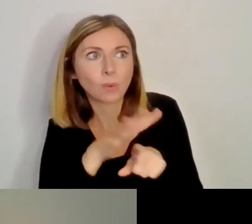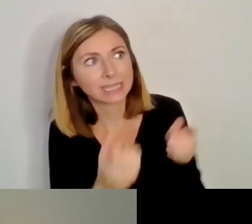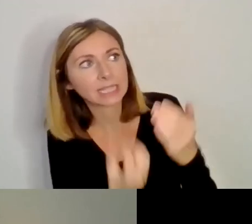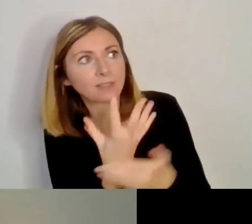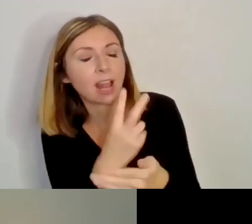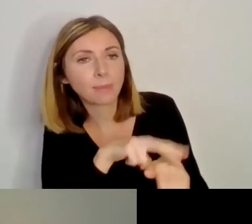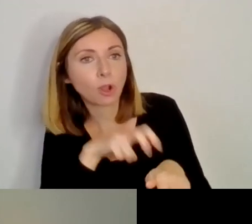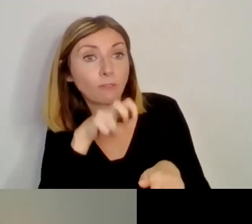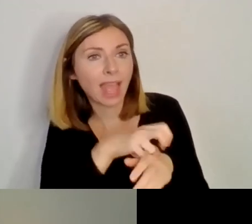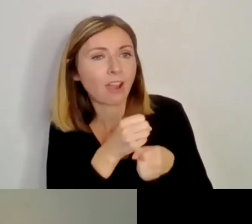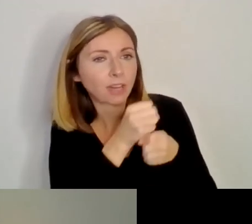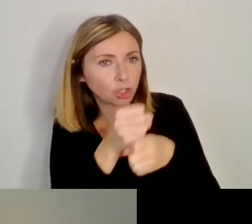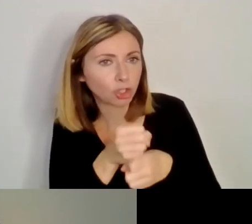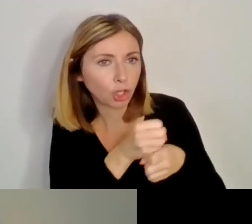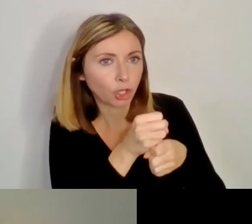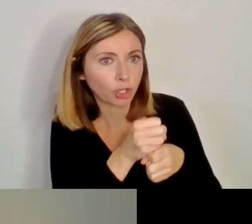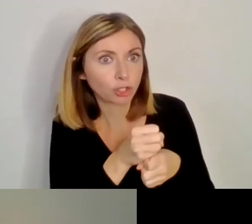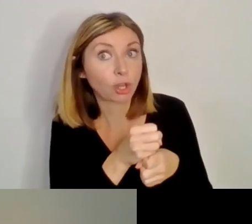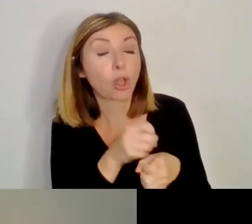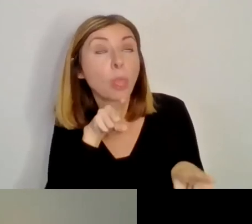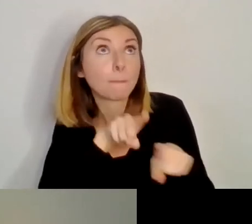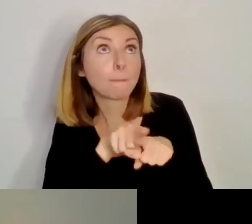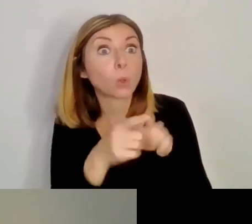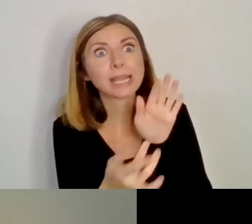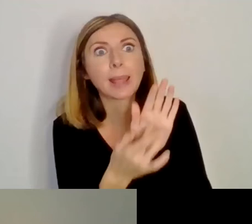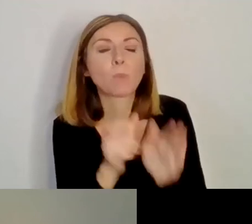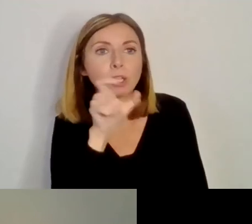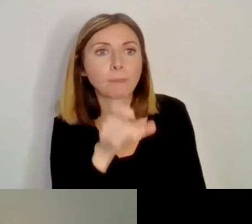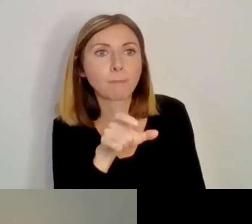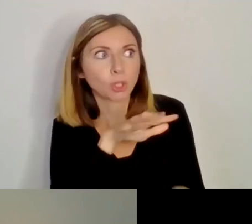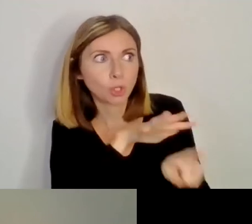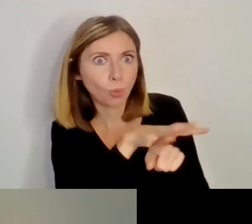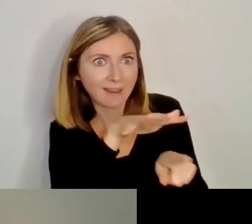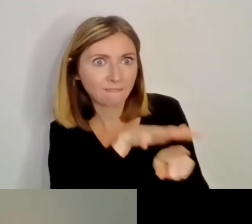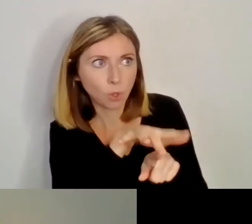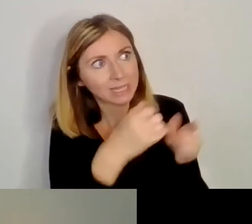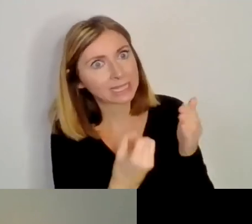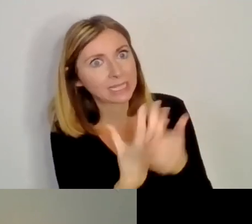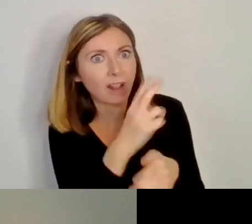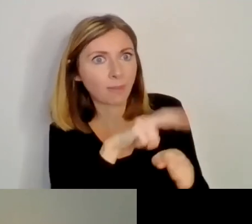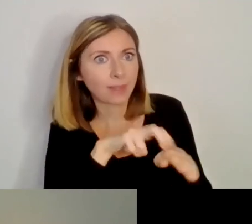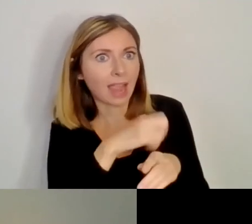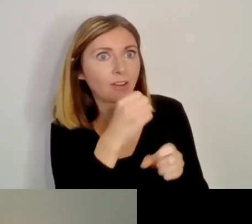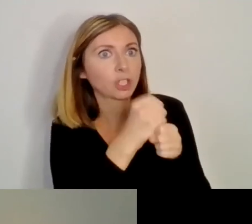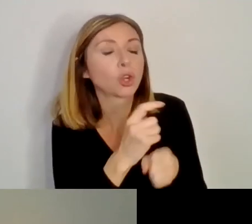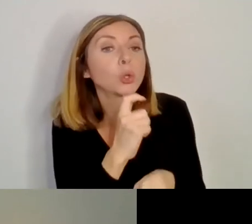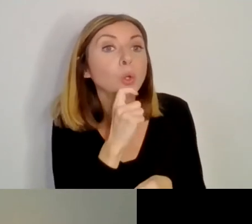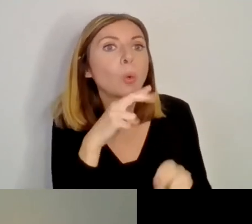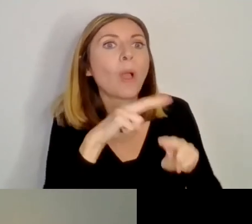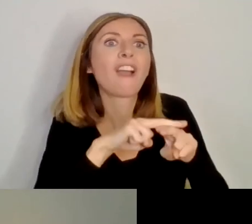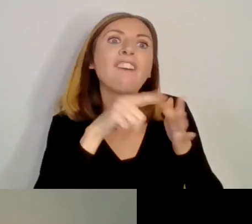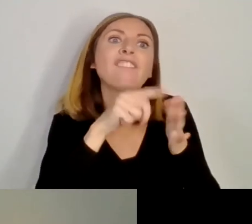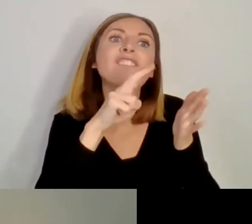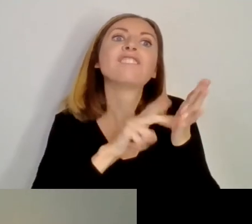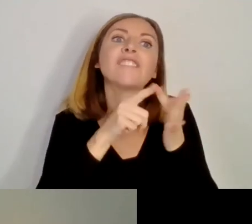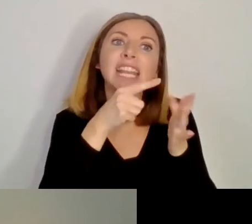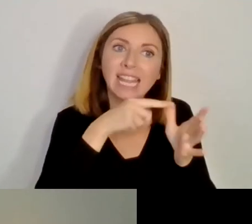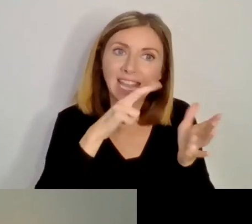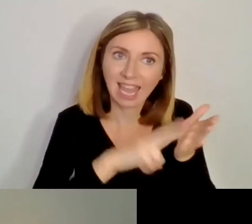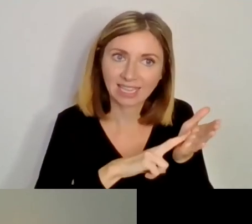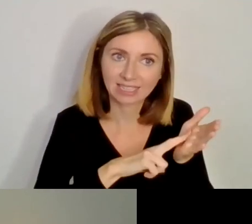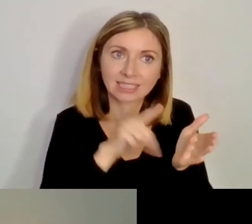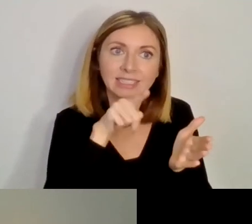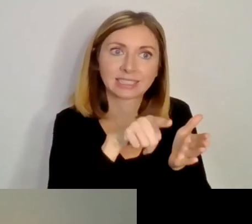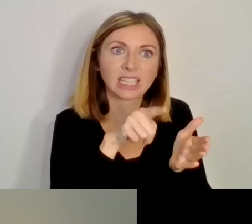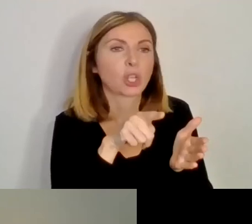seems to be the most important of them. But he. He ends up having being localized